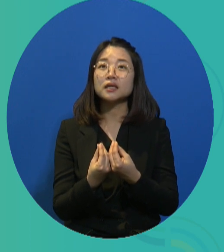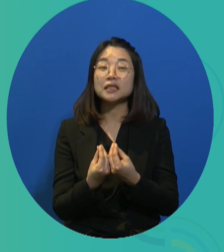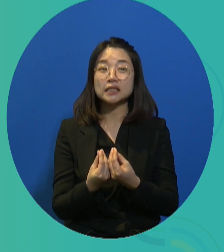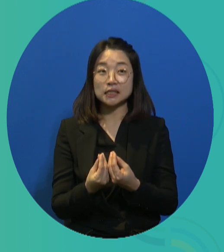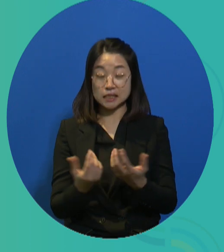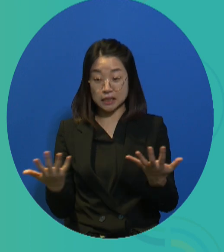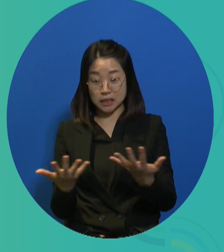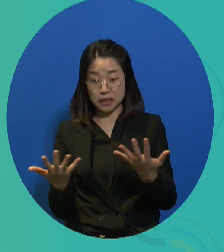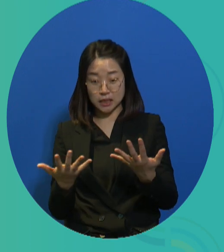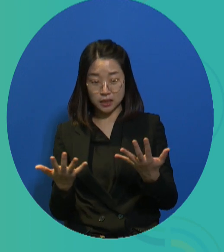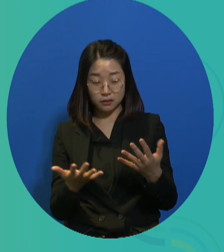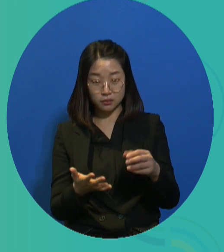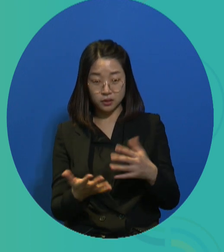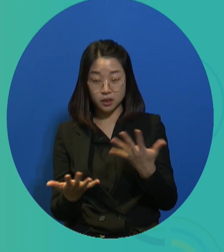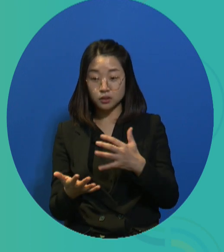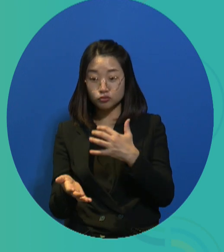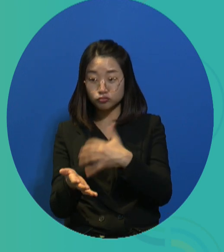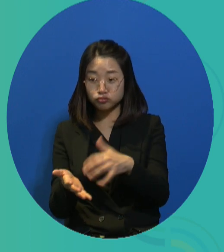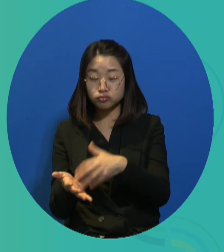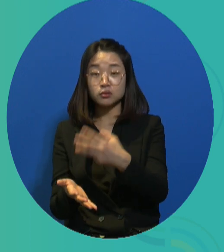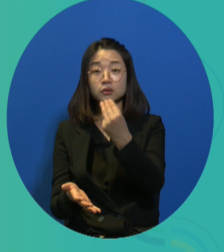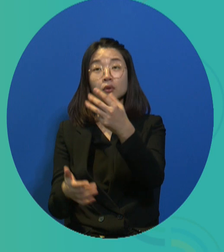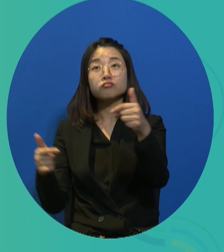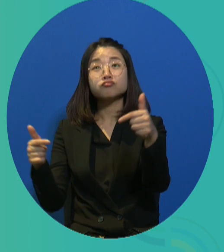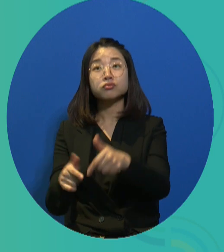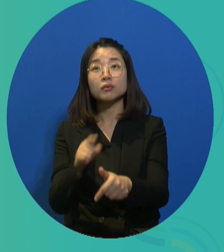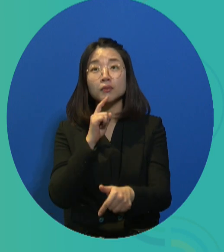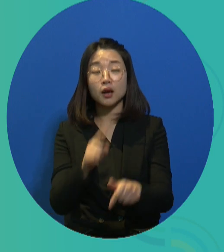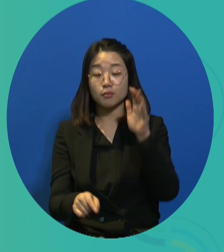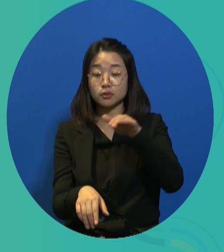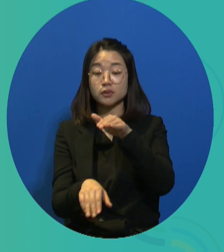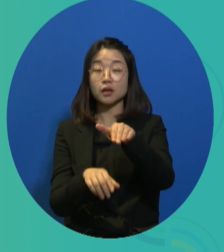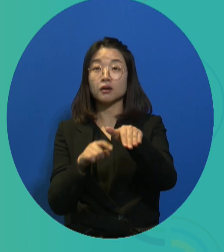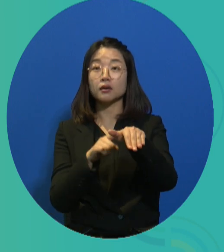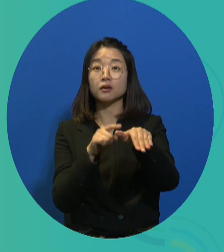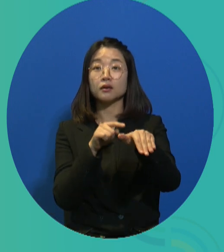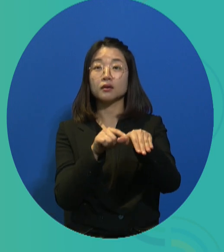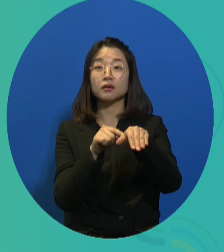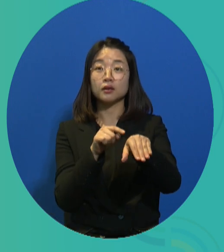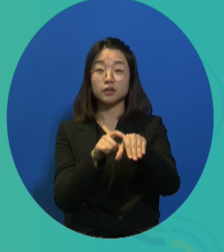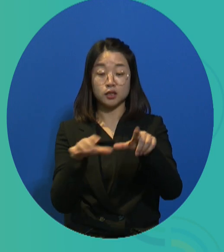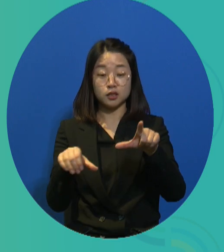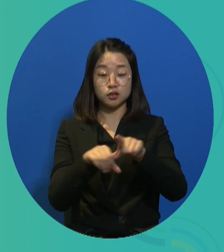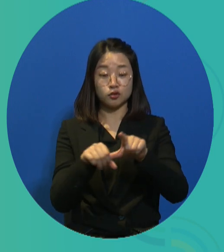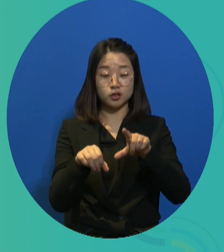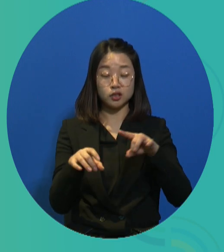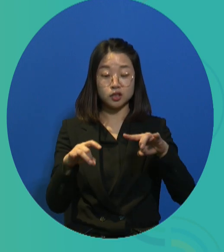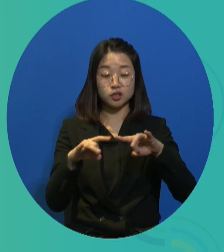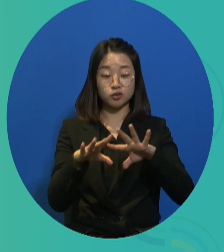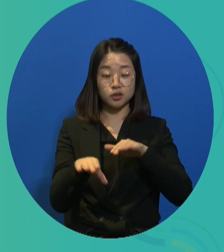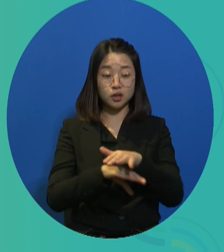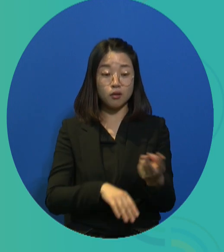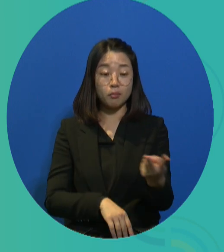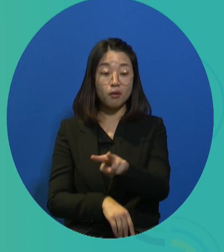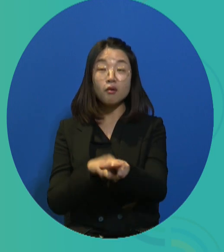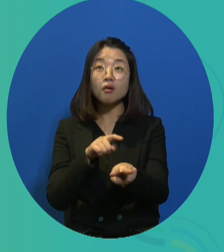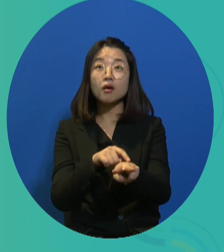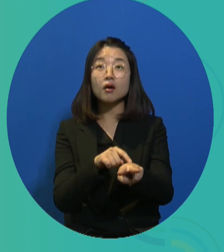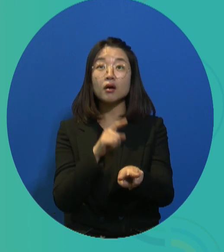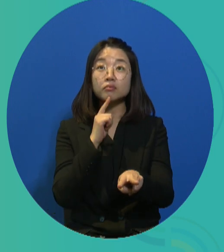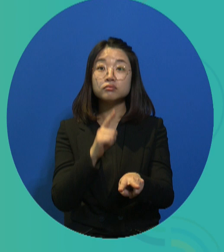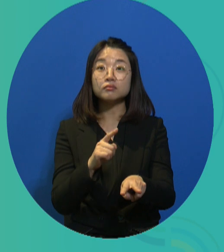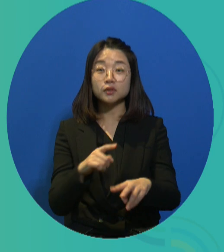to get rid of half of all coal fire power plants, leading to a loss of tens of thousands of jobs and many internal